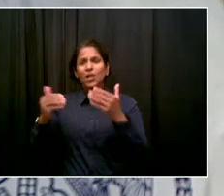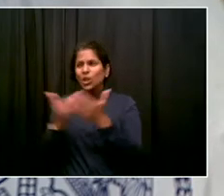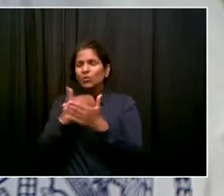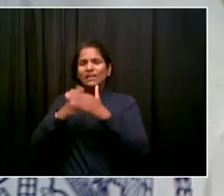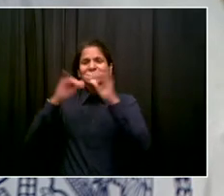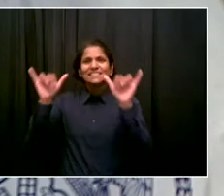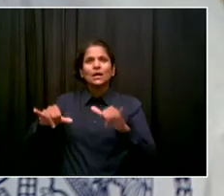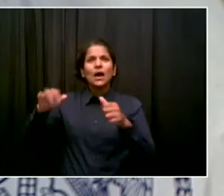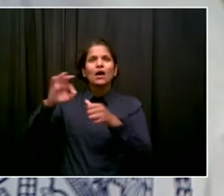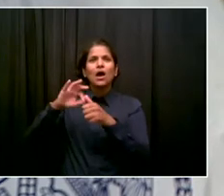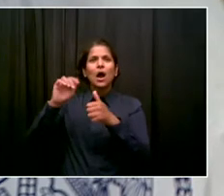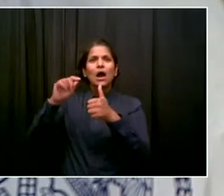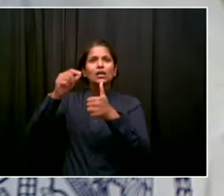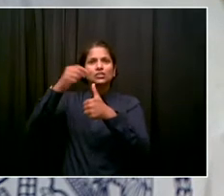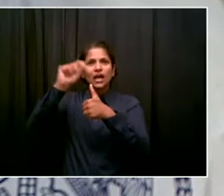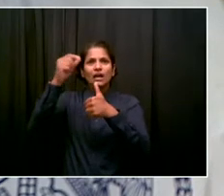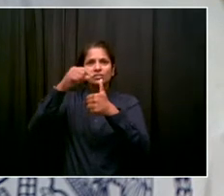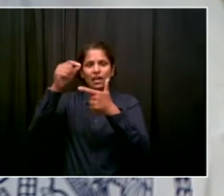The